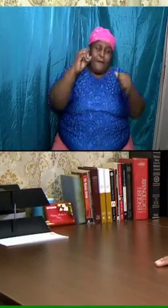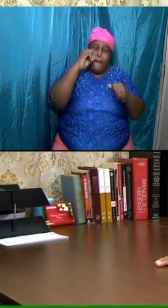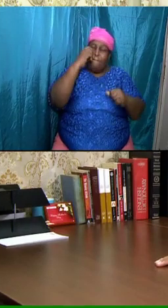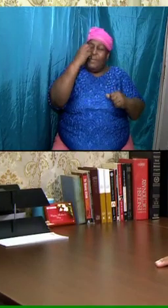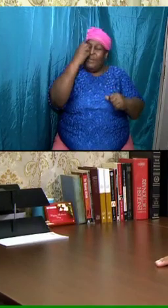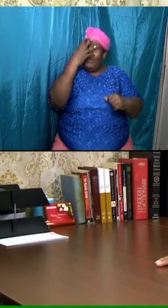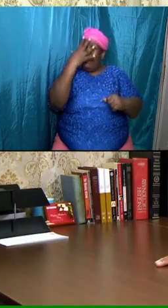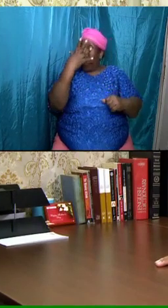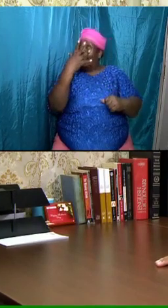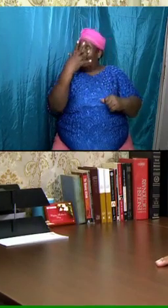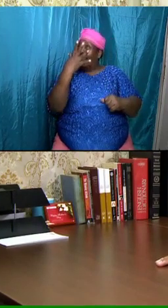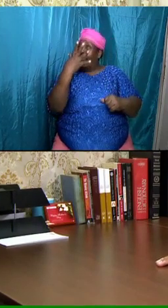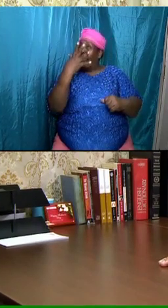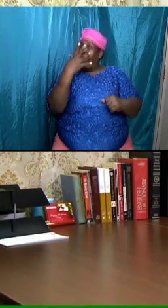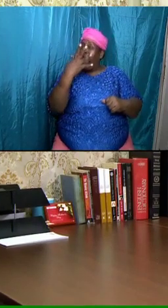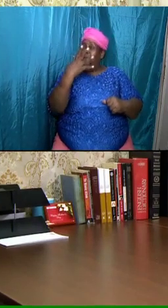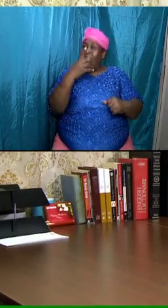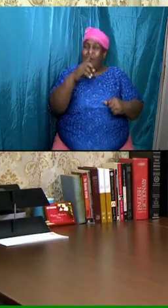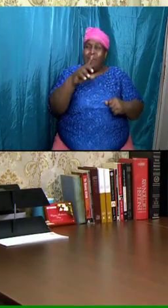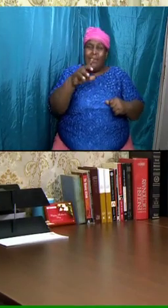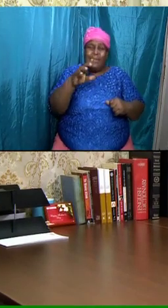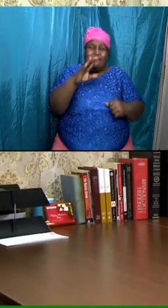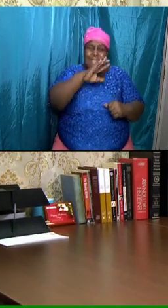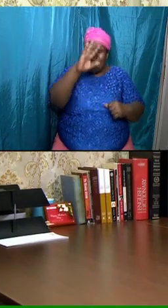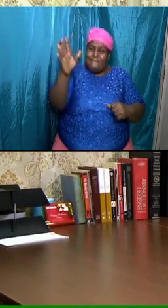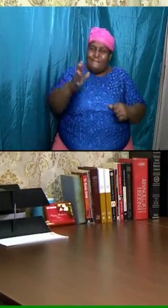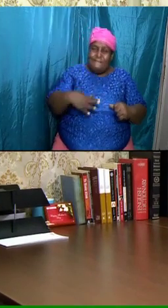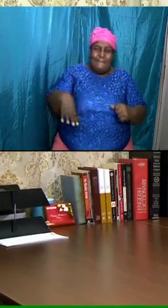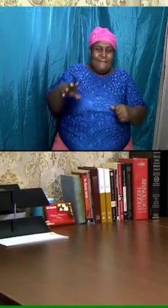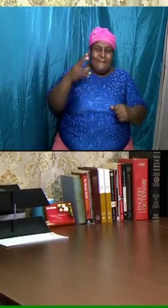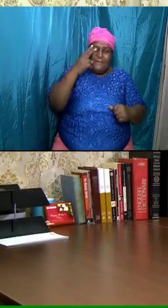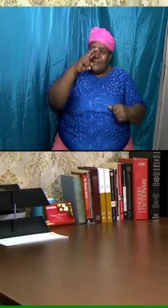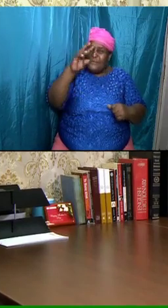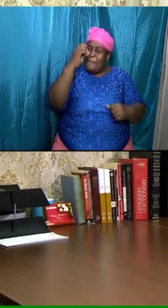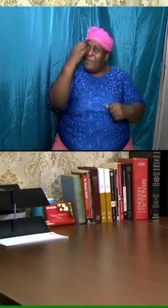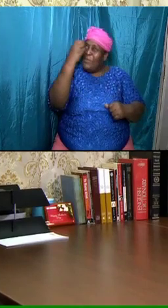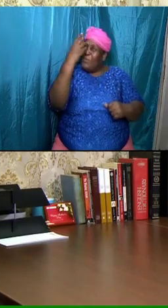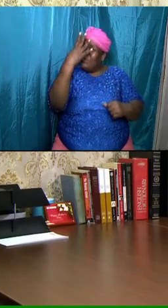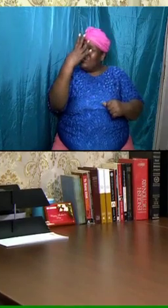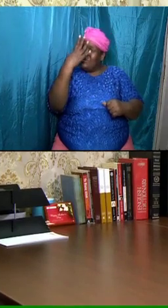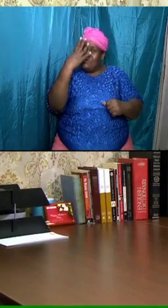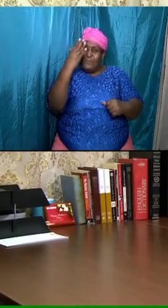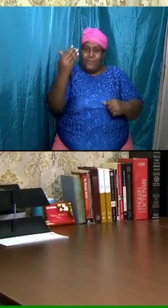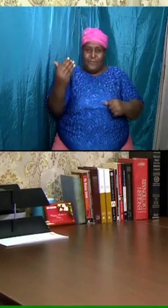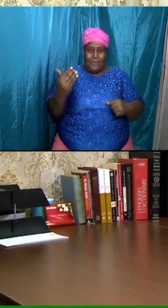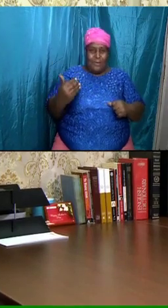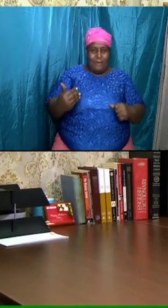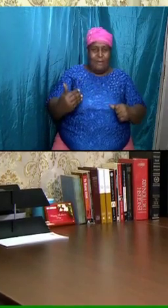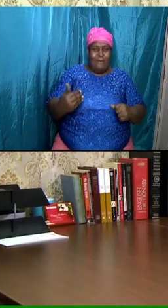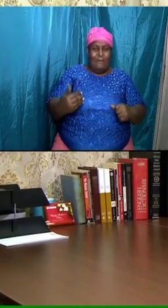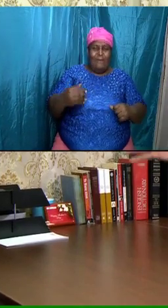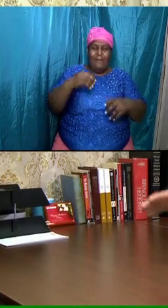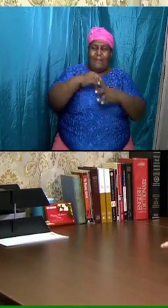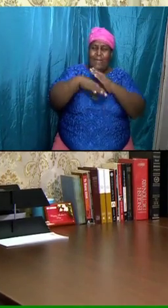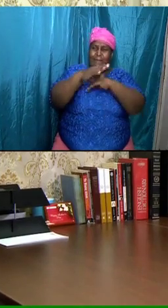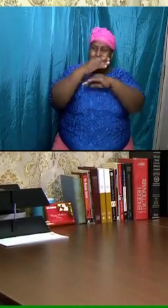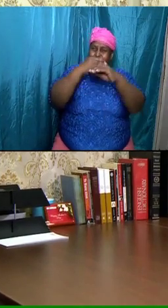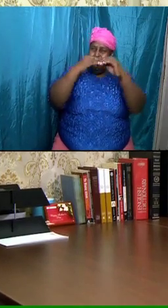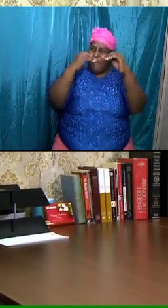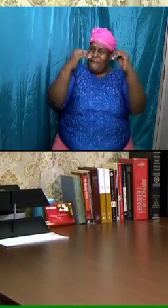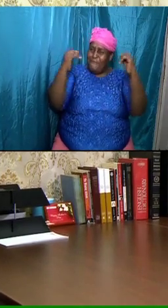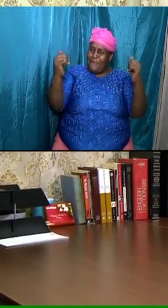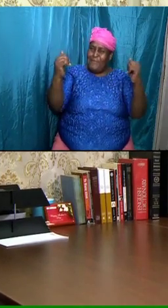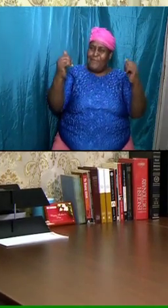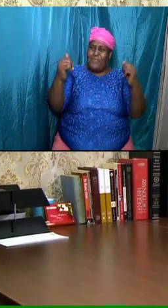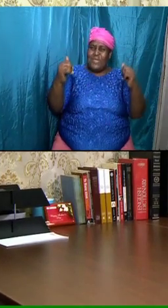comparison if you talk about beauty just wait if you talk about architectural designs